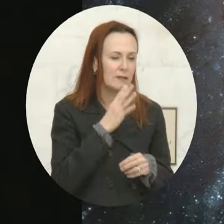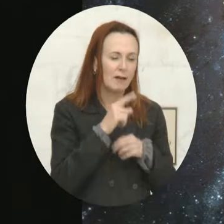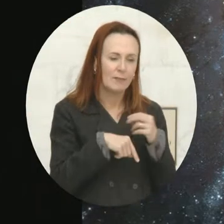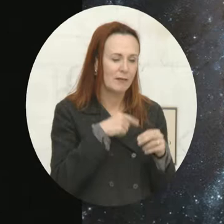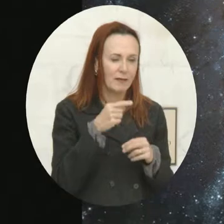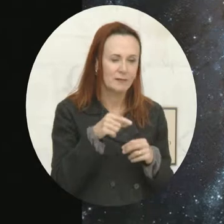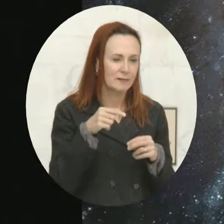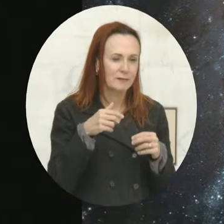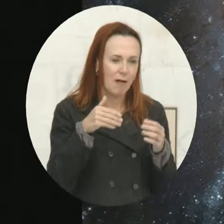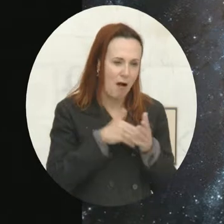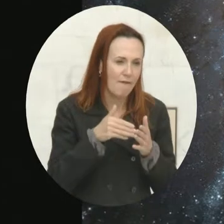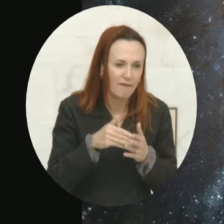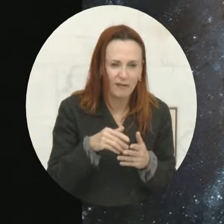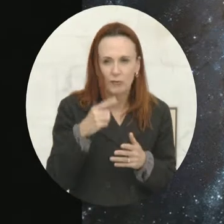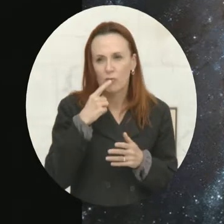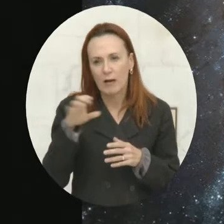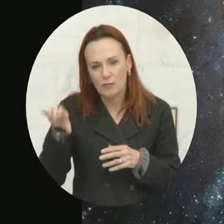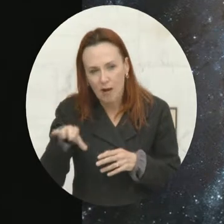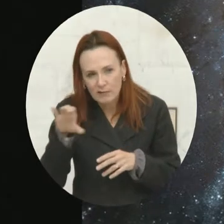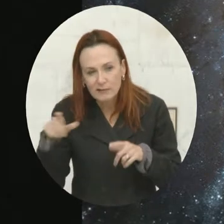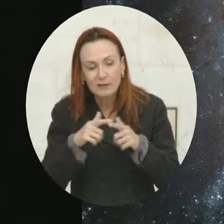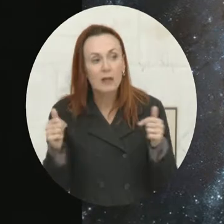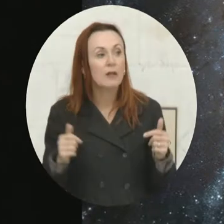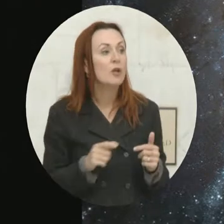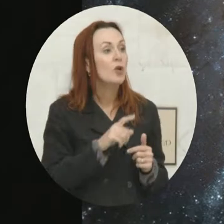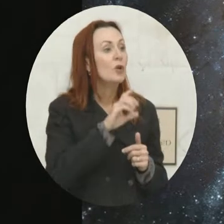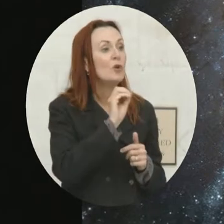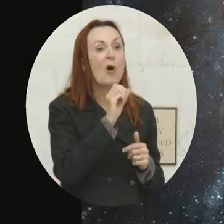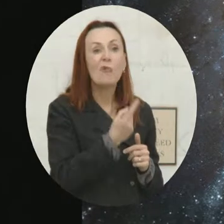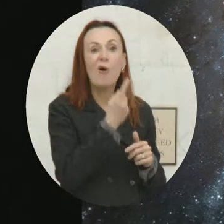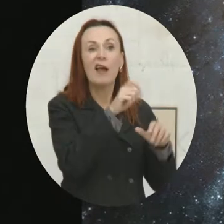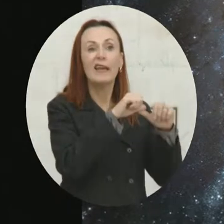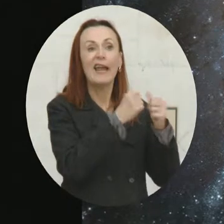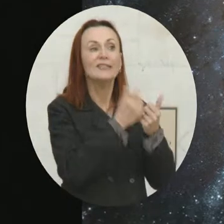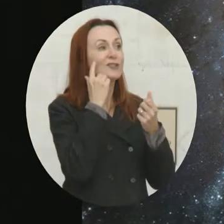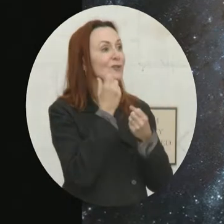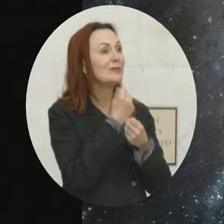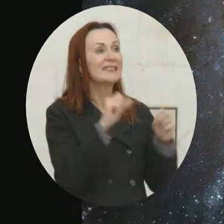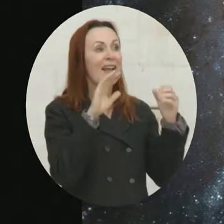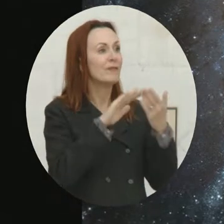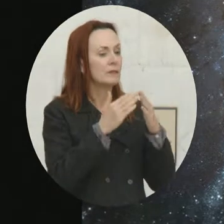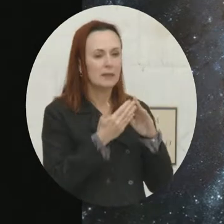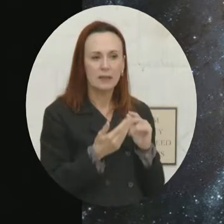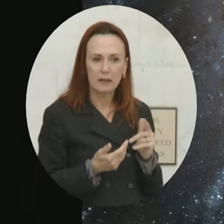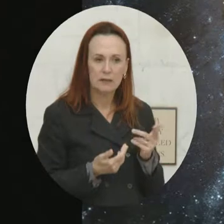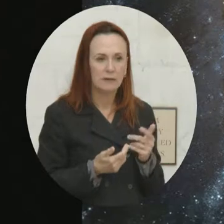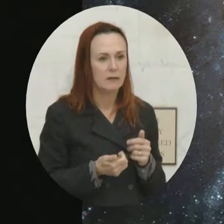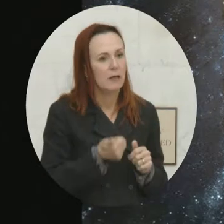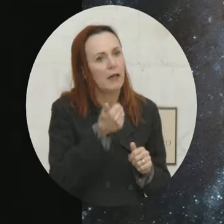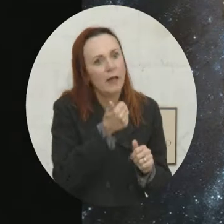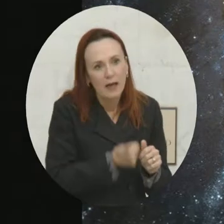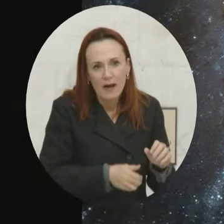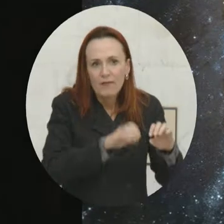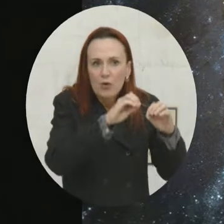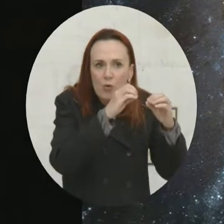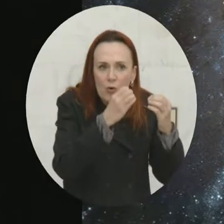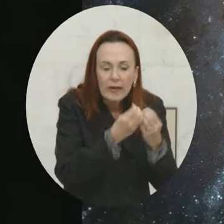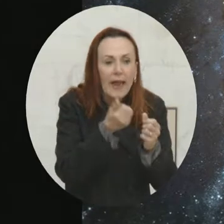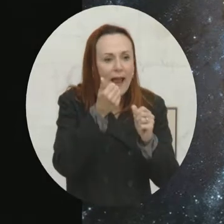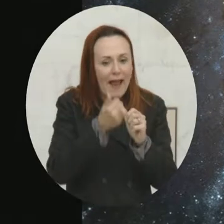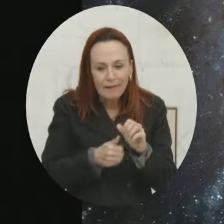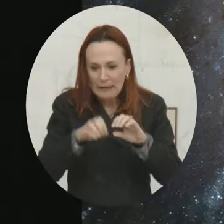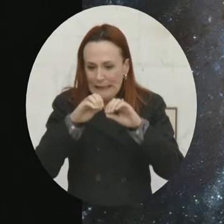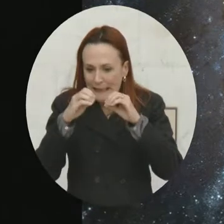time is no one agency or organization is going to save the neighborhood or save the city, right? Every origin, every agency